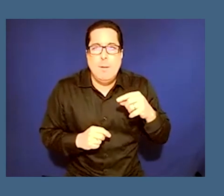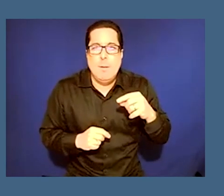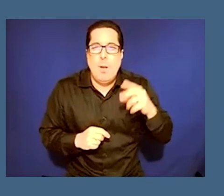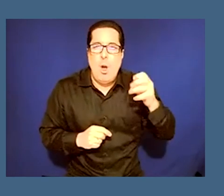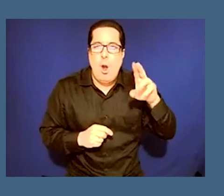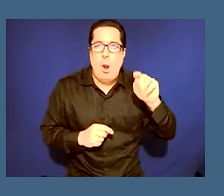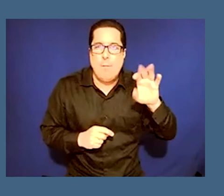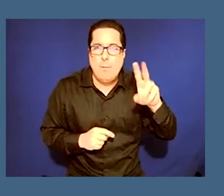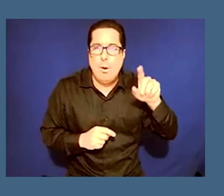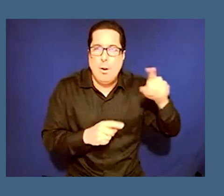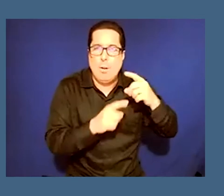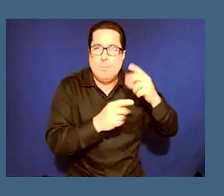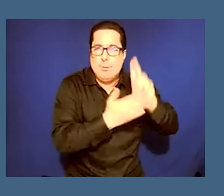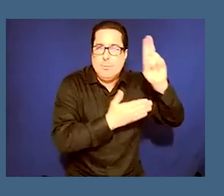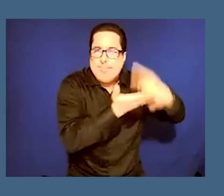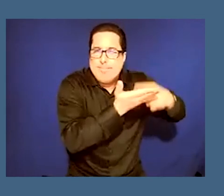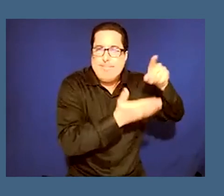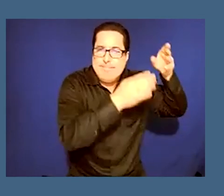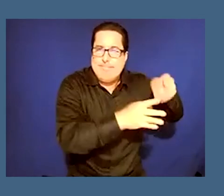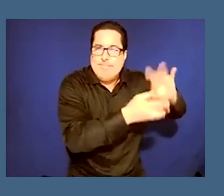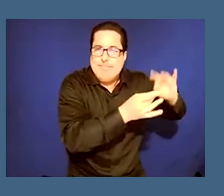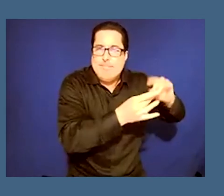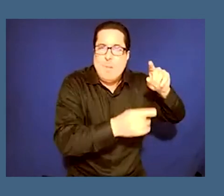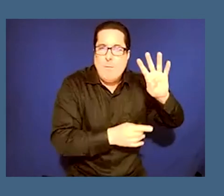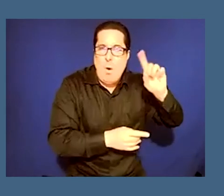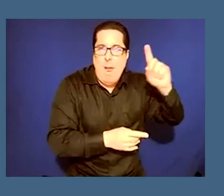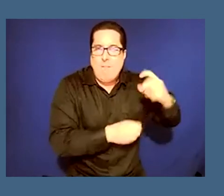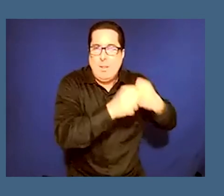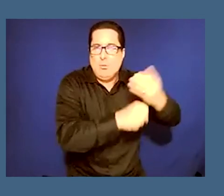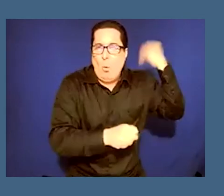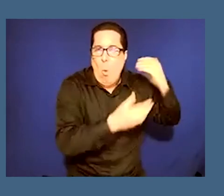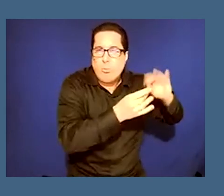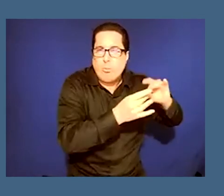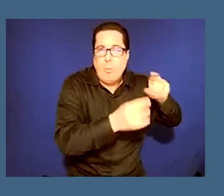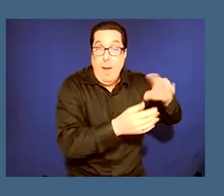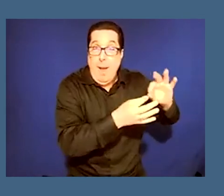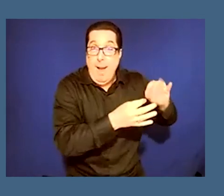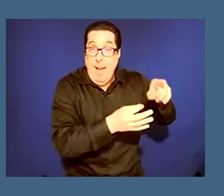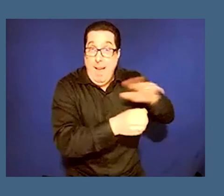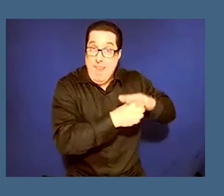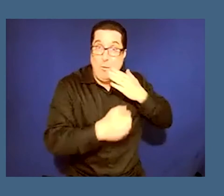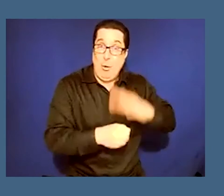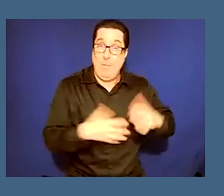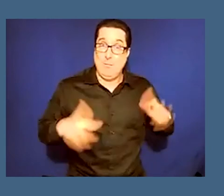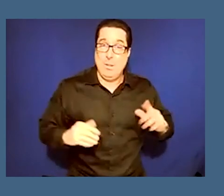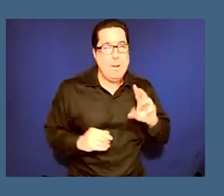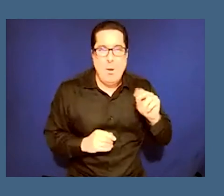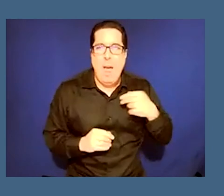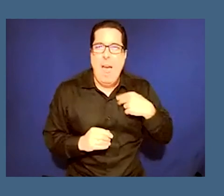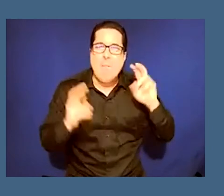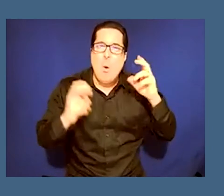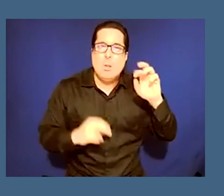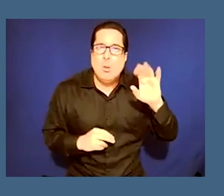um that's not enough right that just enables other things uh having a rich collection that can be mined